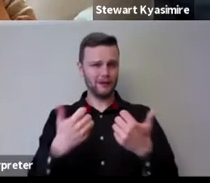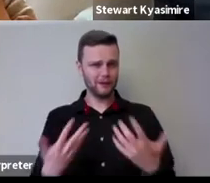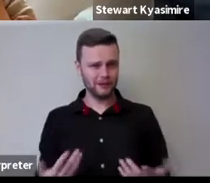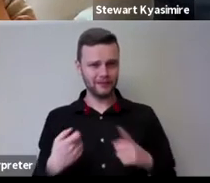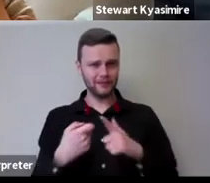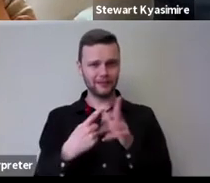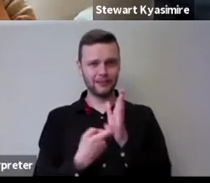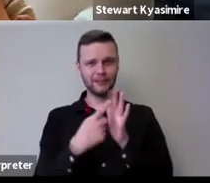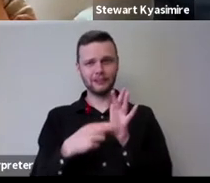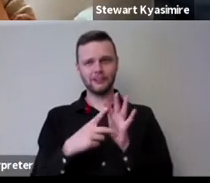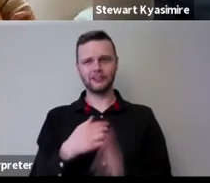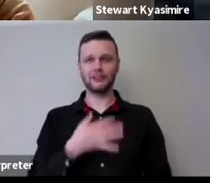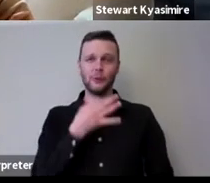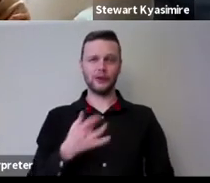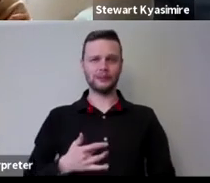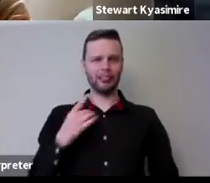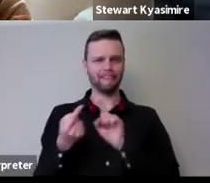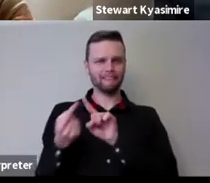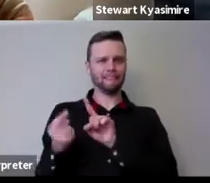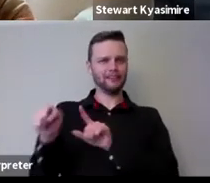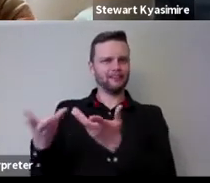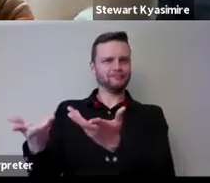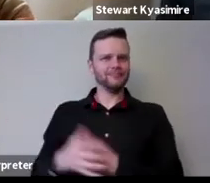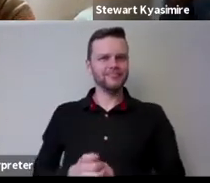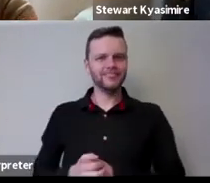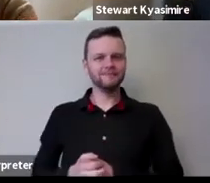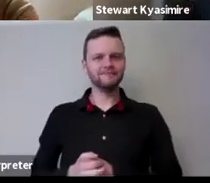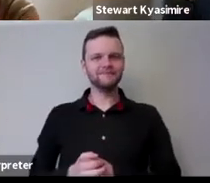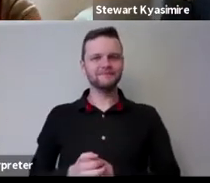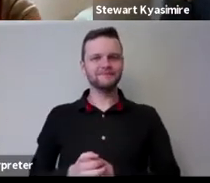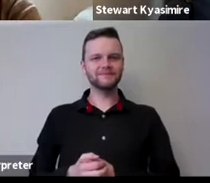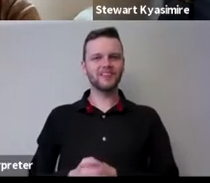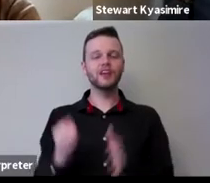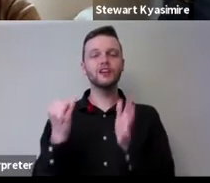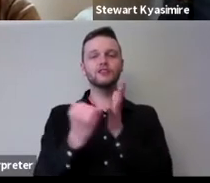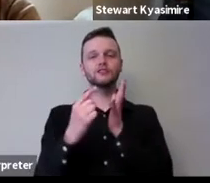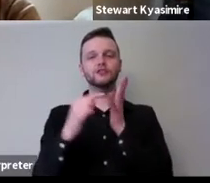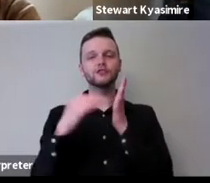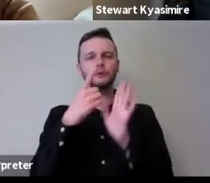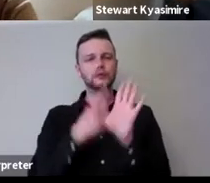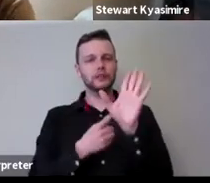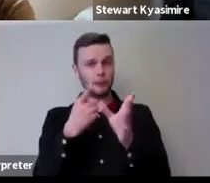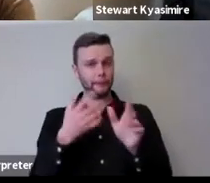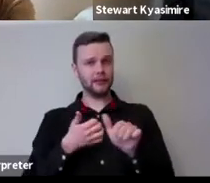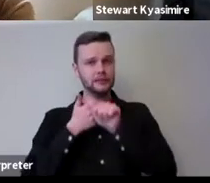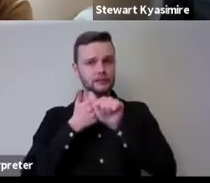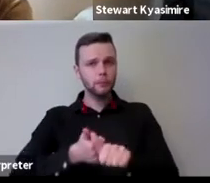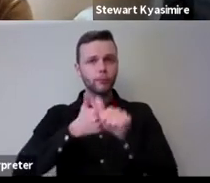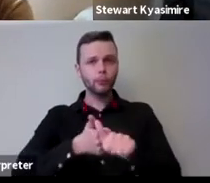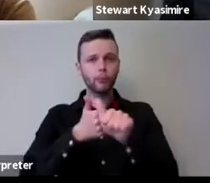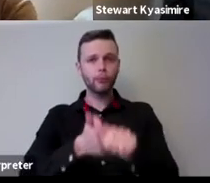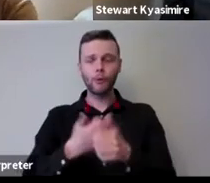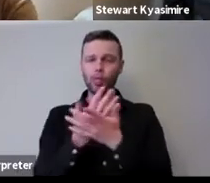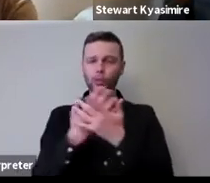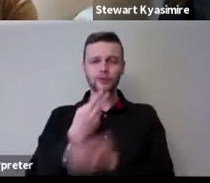I wish I was your neighbour and Susie you've been supporting many artists in this period